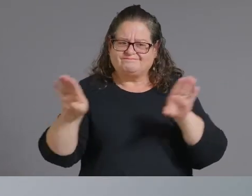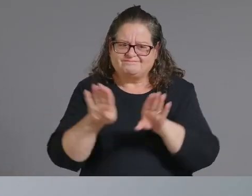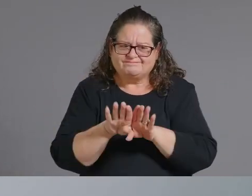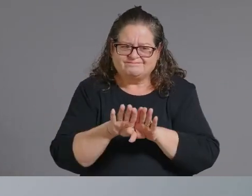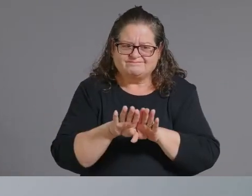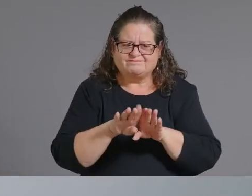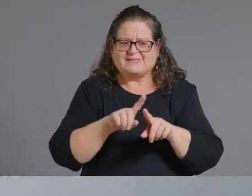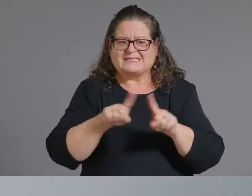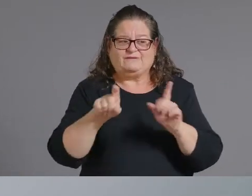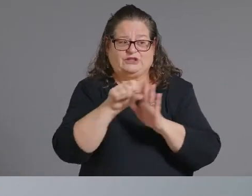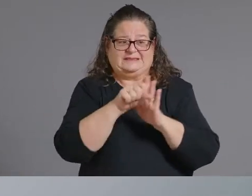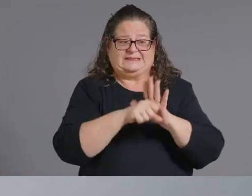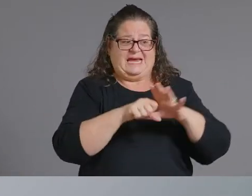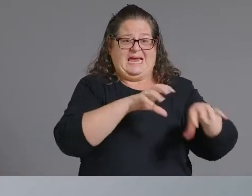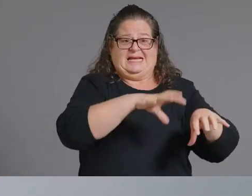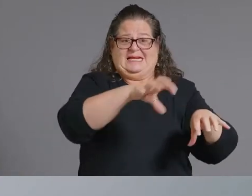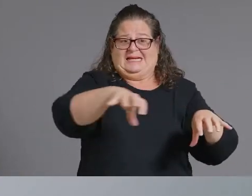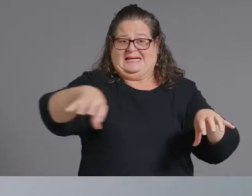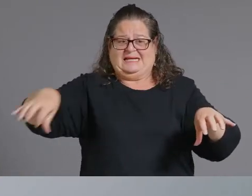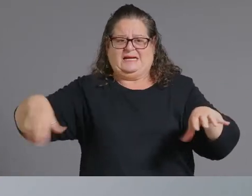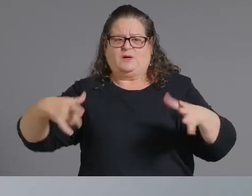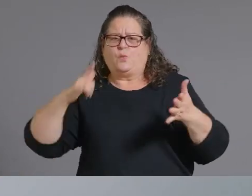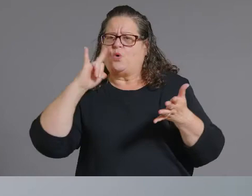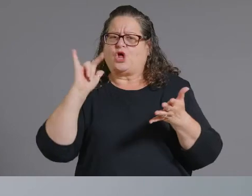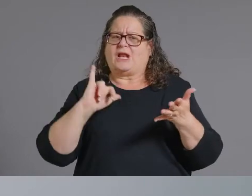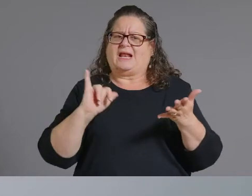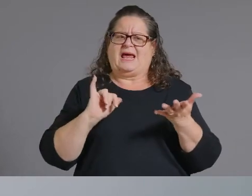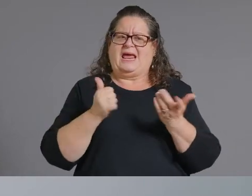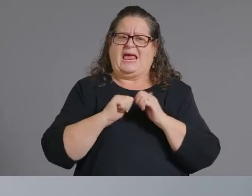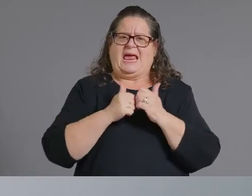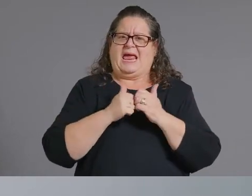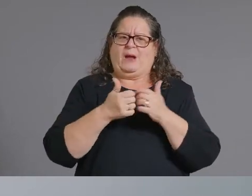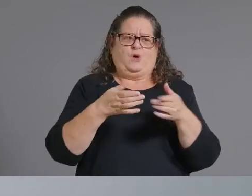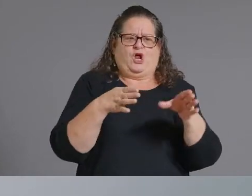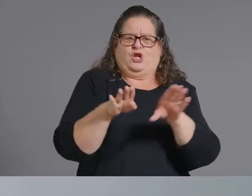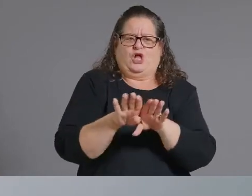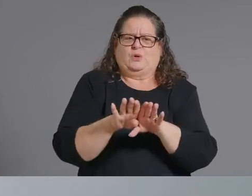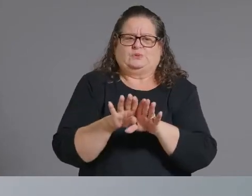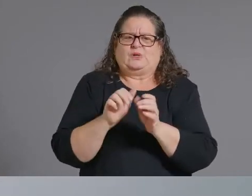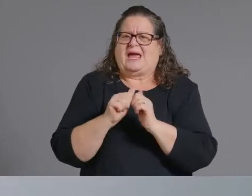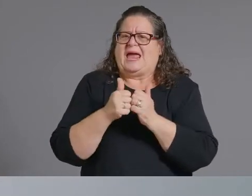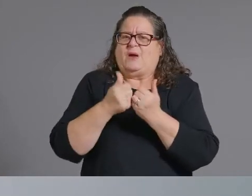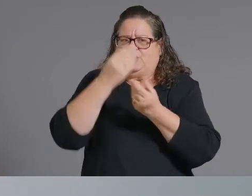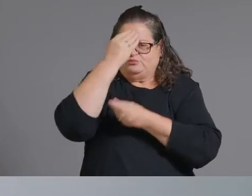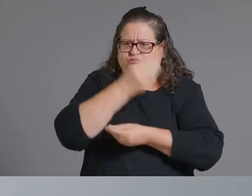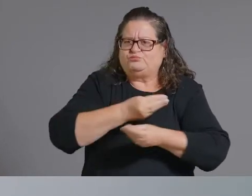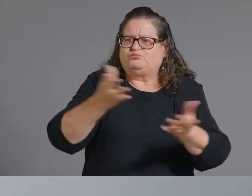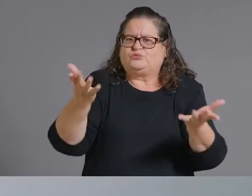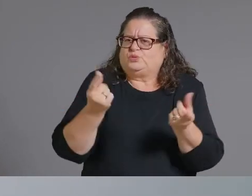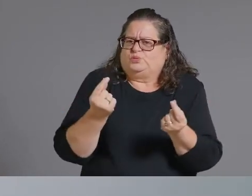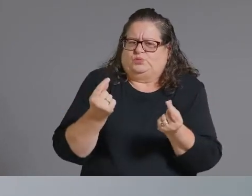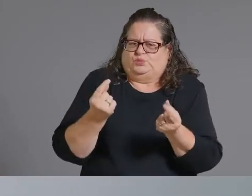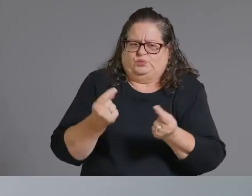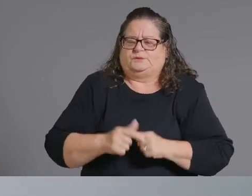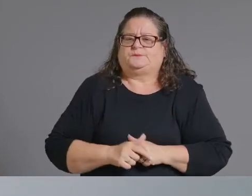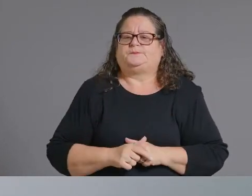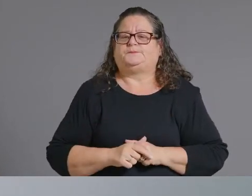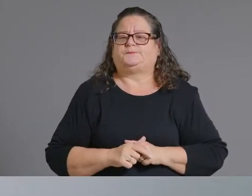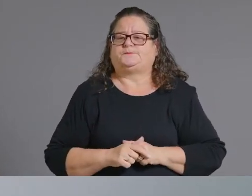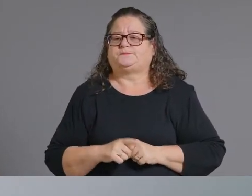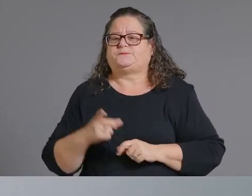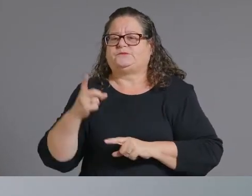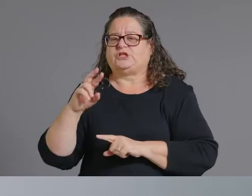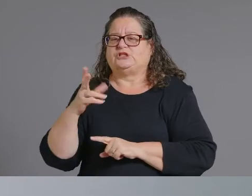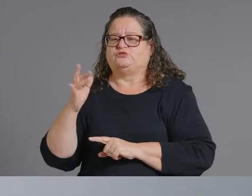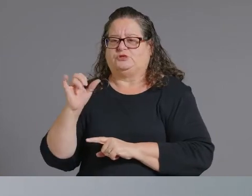in your presentation but what's uh what's it going look like closures on the statement science yeah so what it's going to look like is um we'll be phasing down so